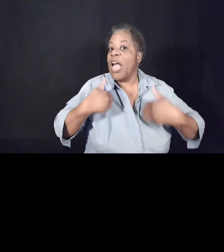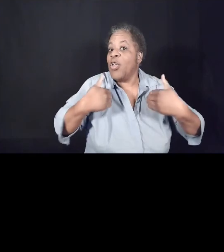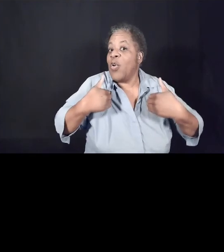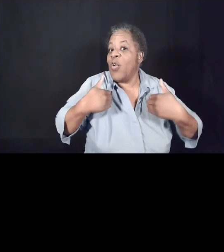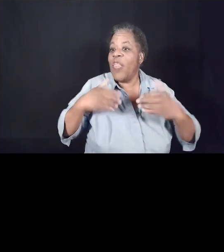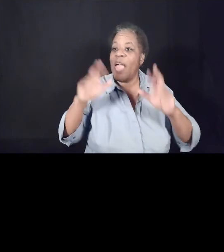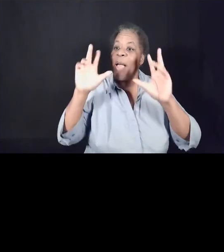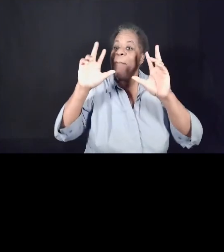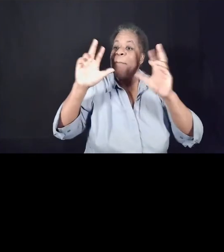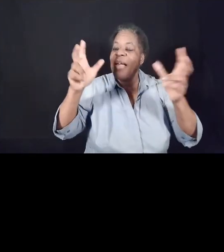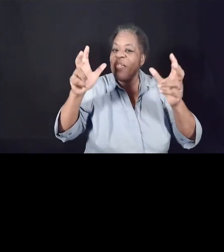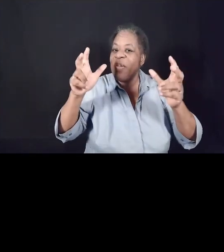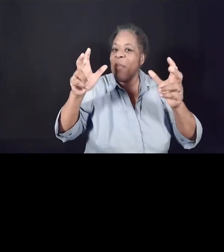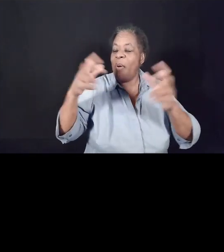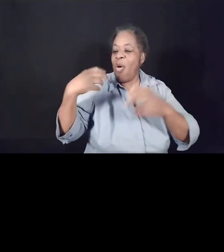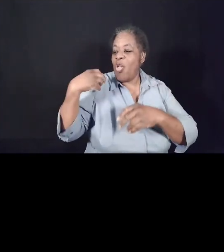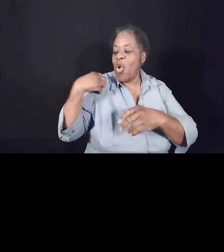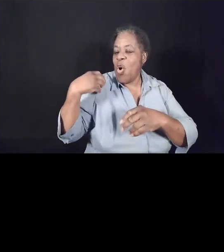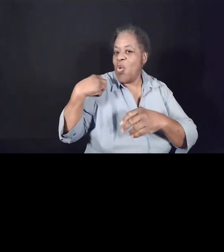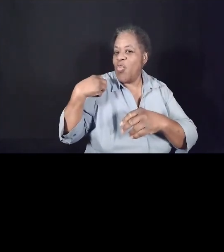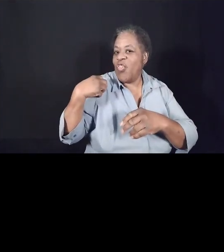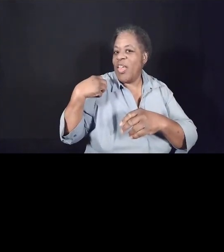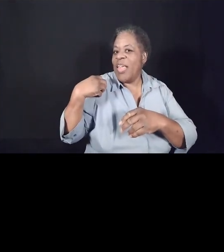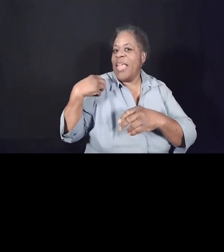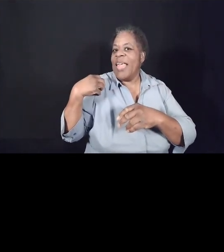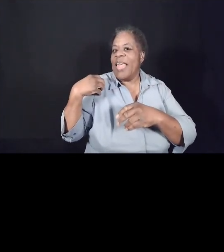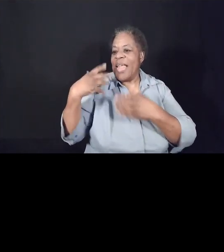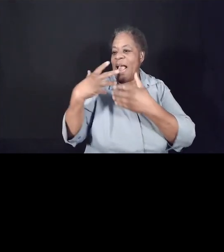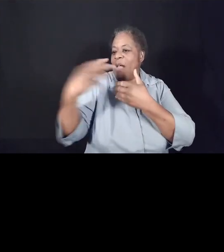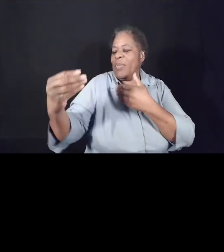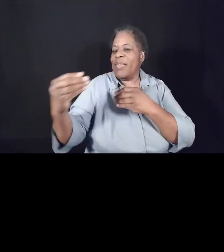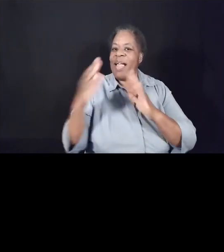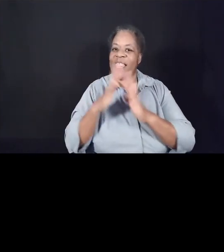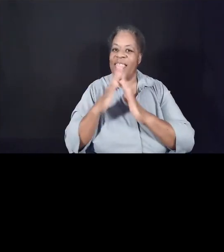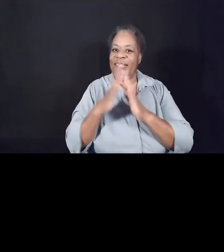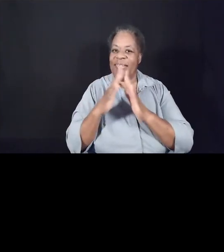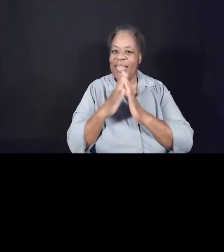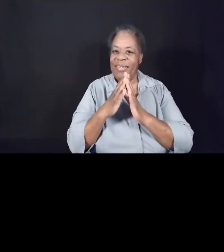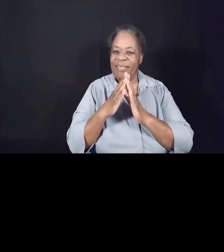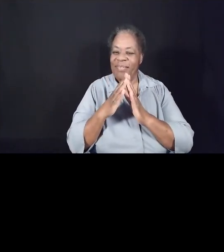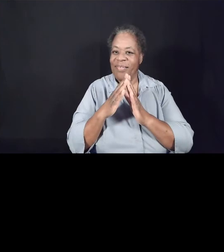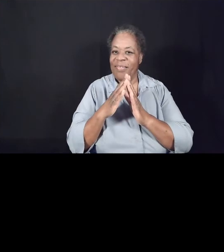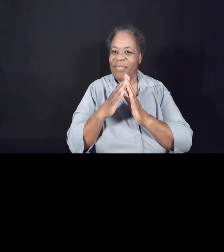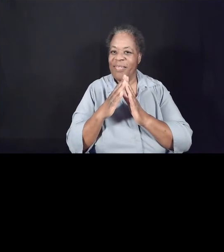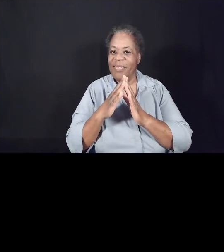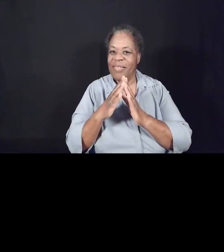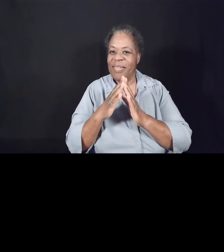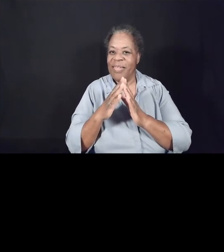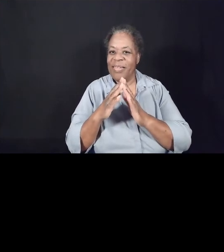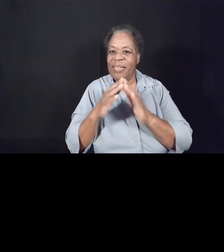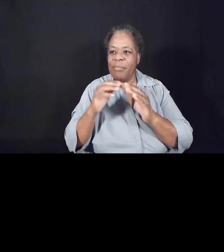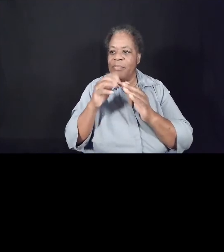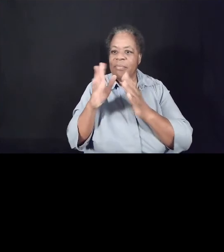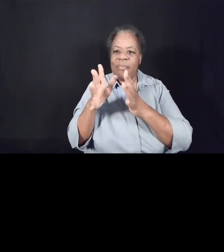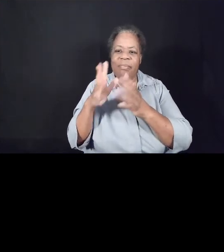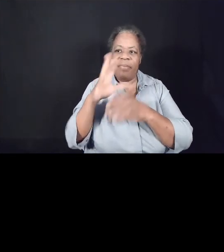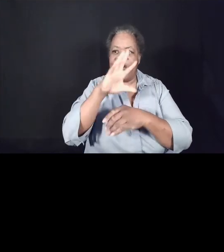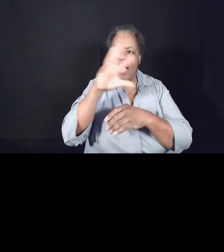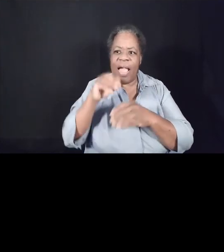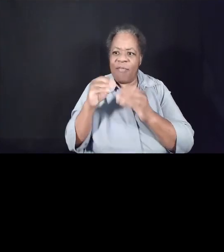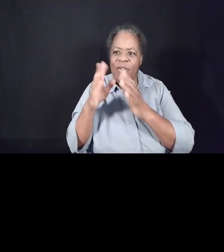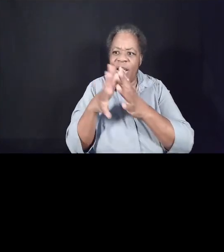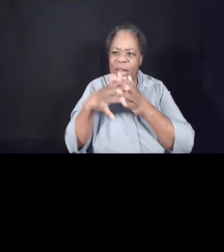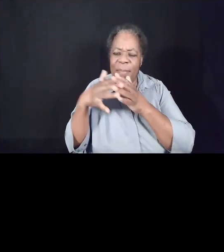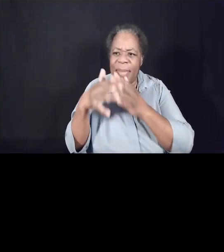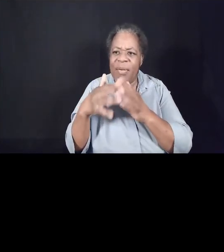in a suburban neighborhood. We don't have the proximity to the African-American community that we once did when we were in the